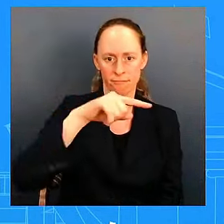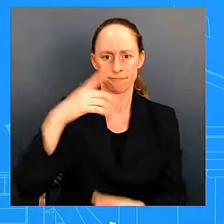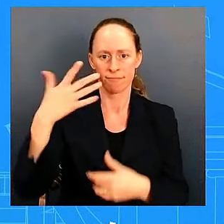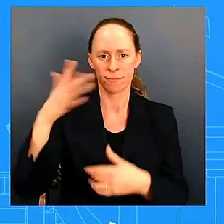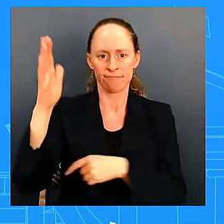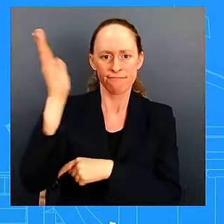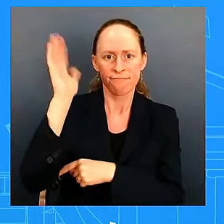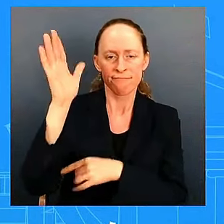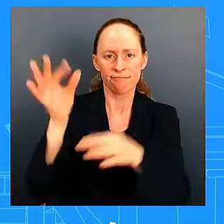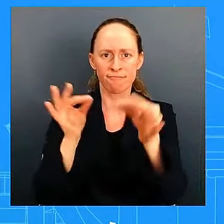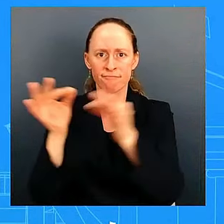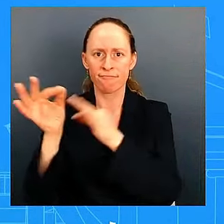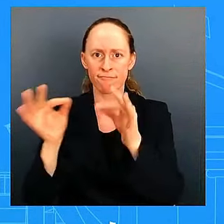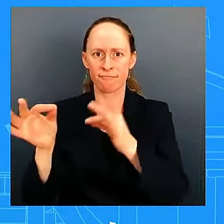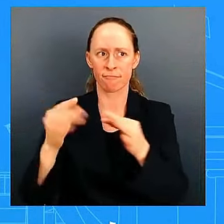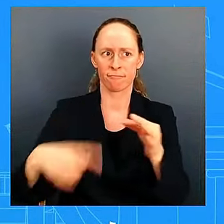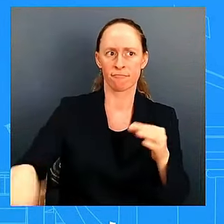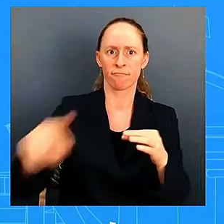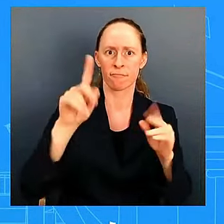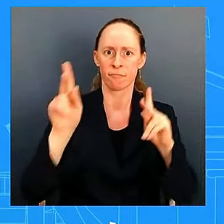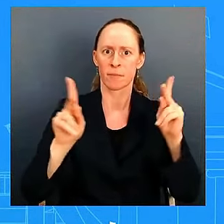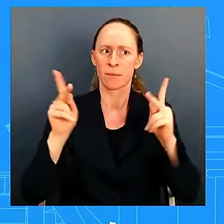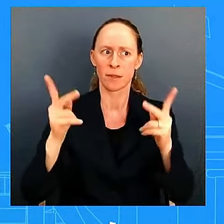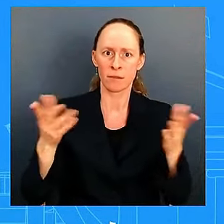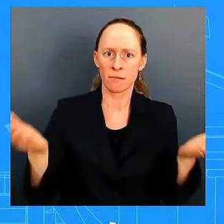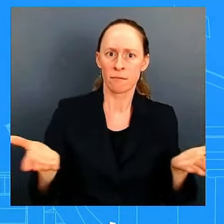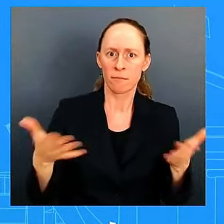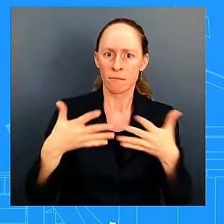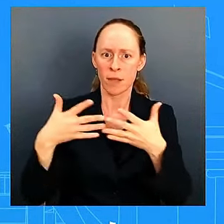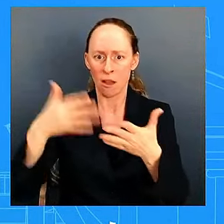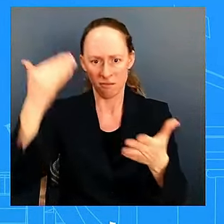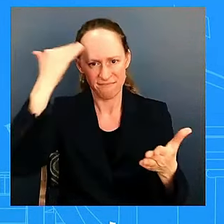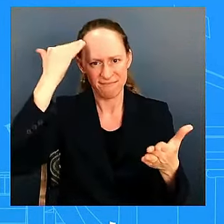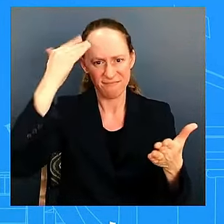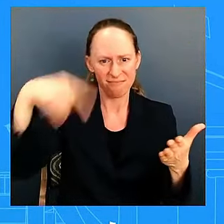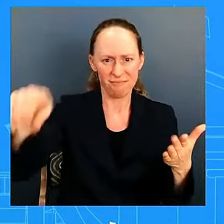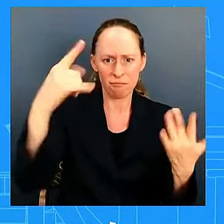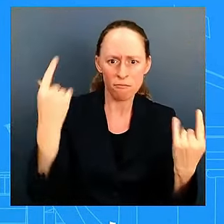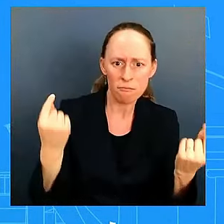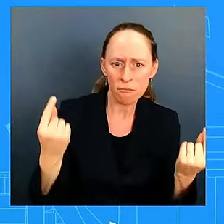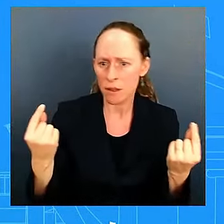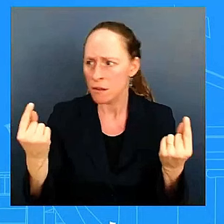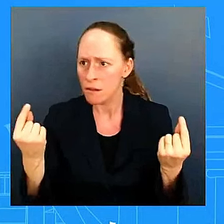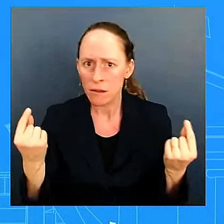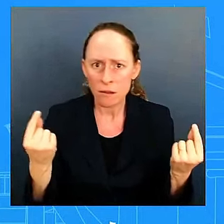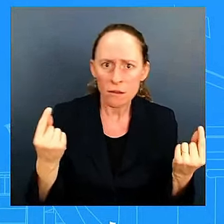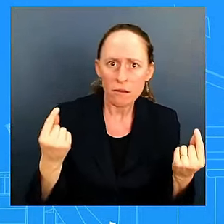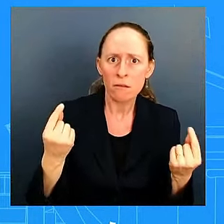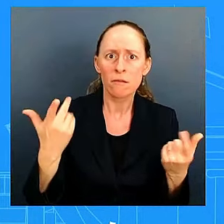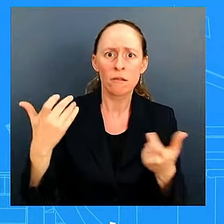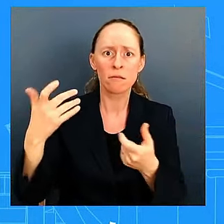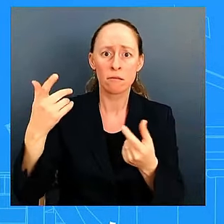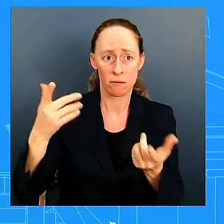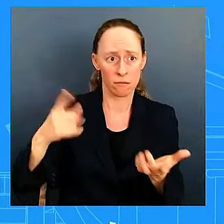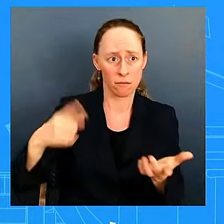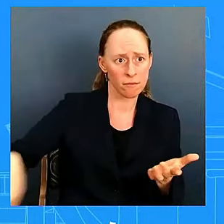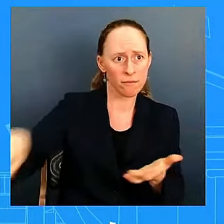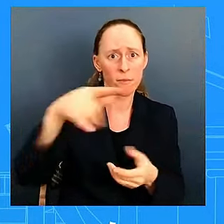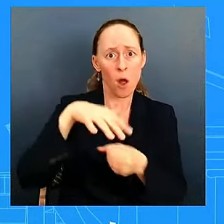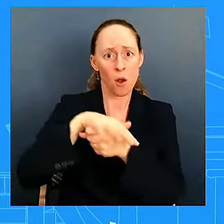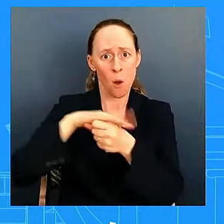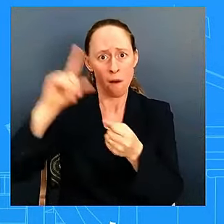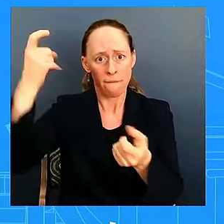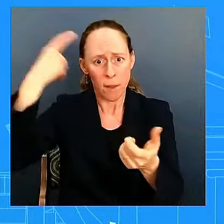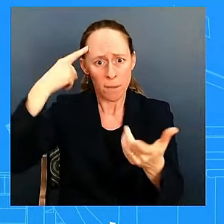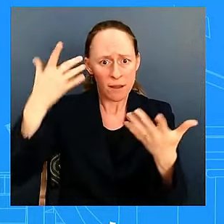suffering and waiting and wanting to hear not just from the local government the state government but also from the federal government what are we doing right what